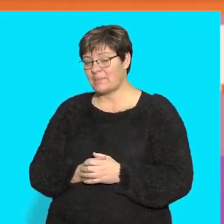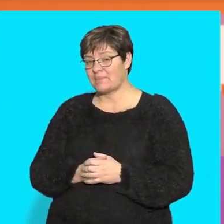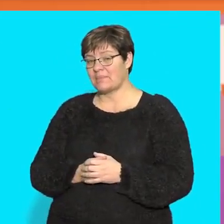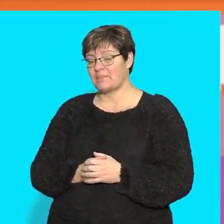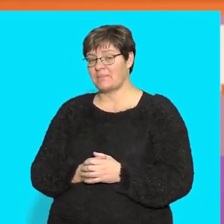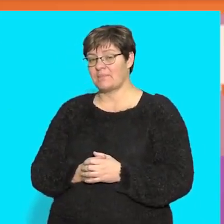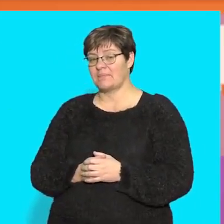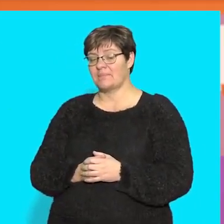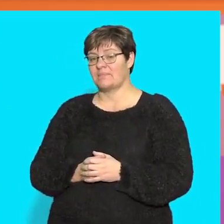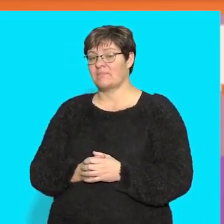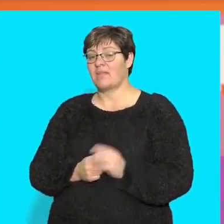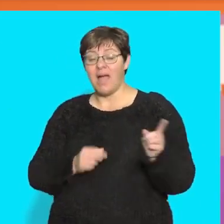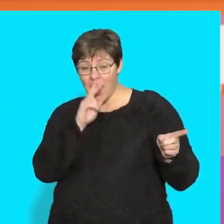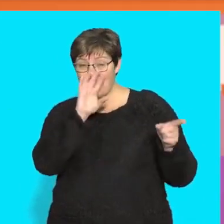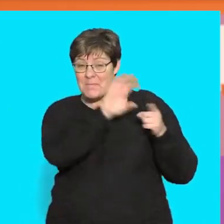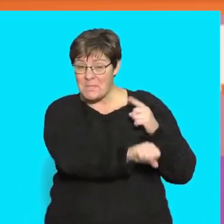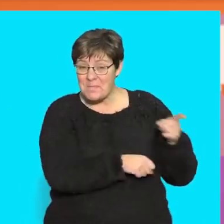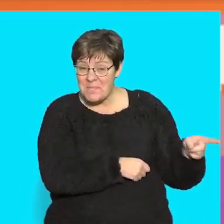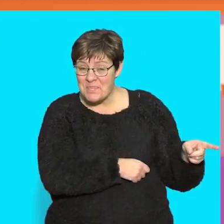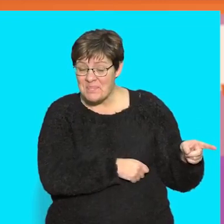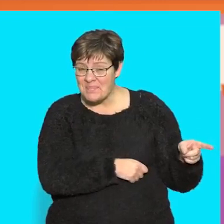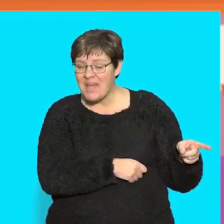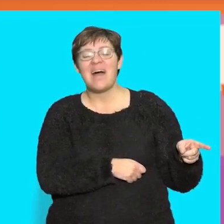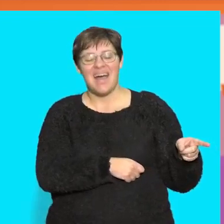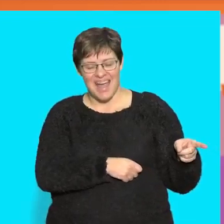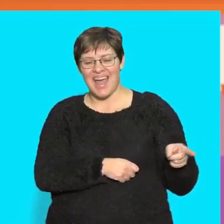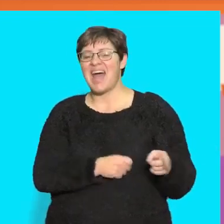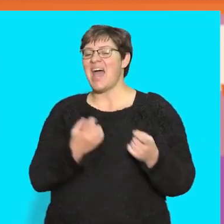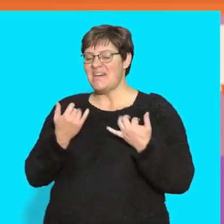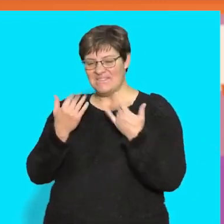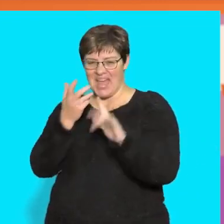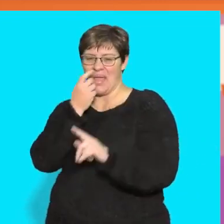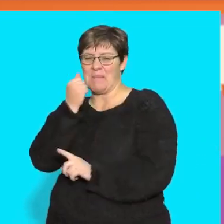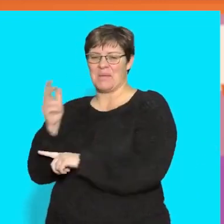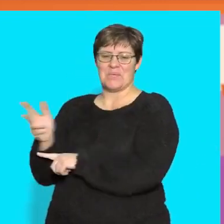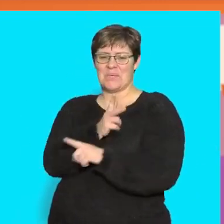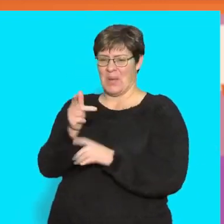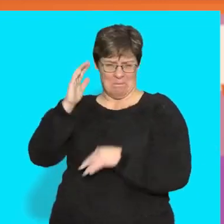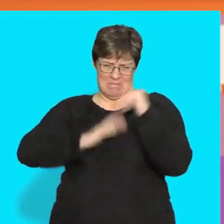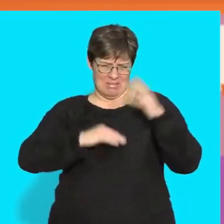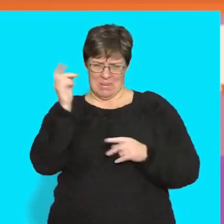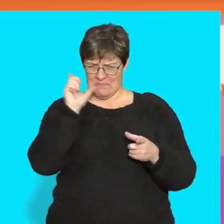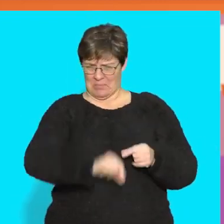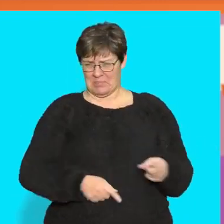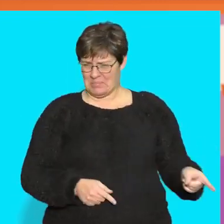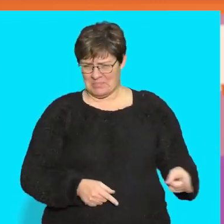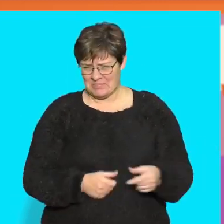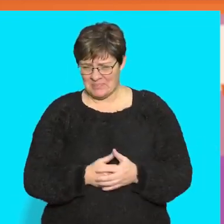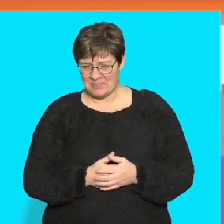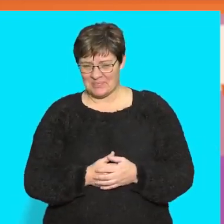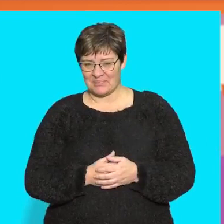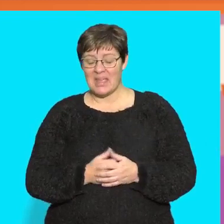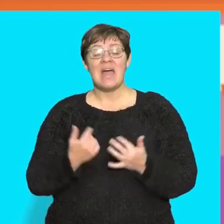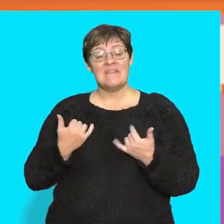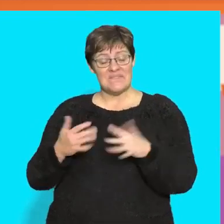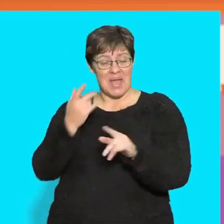Did you spot it? The fireman sprays the water, not the builder. The fireman